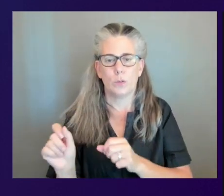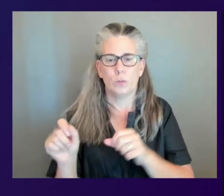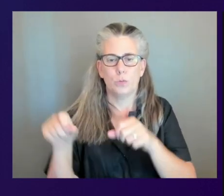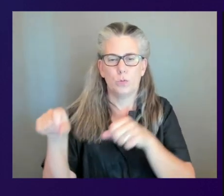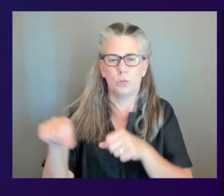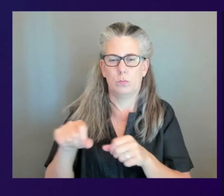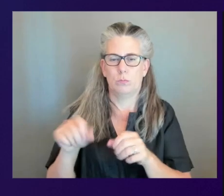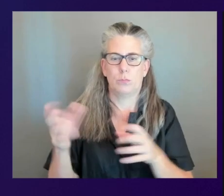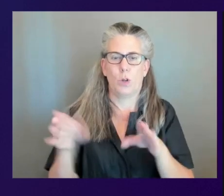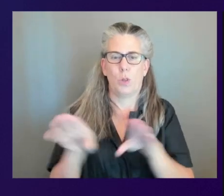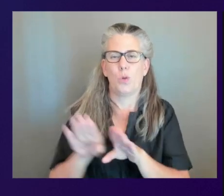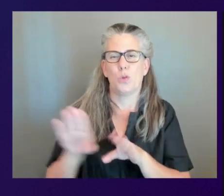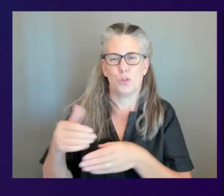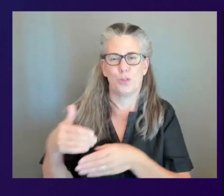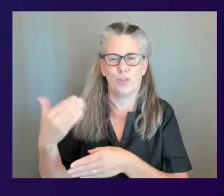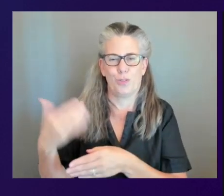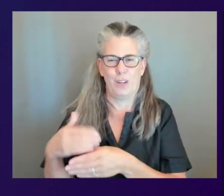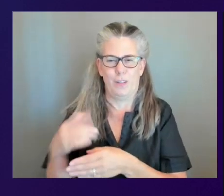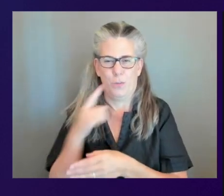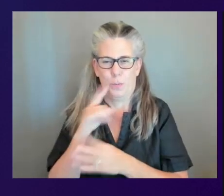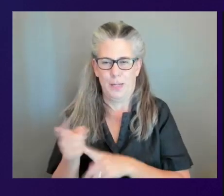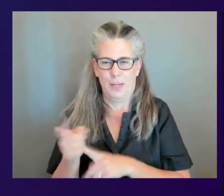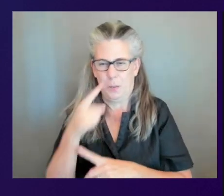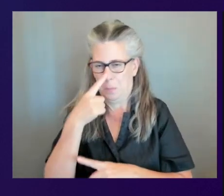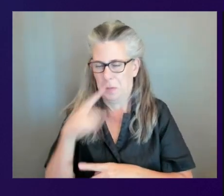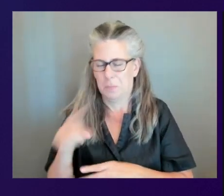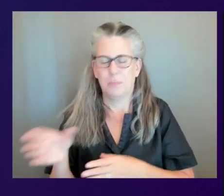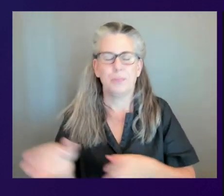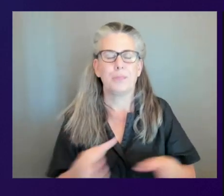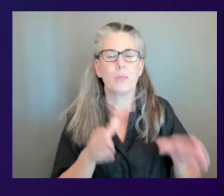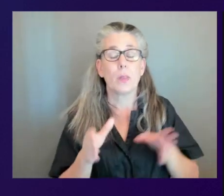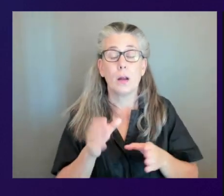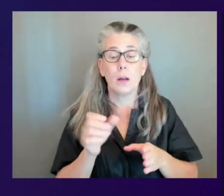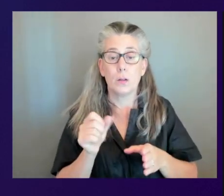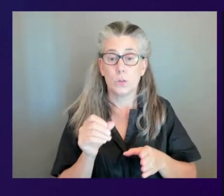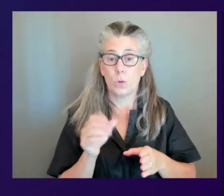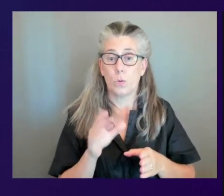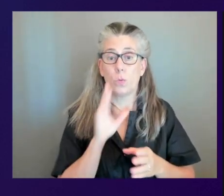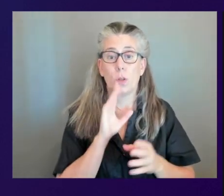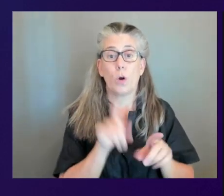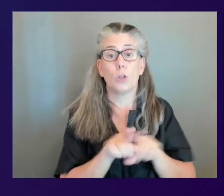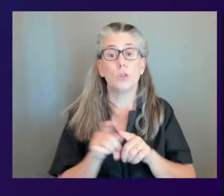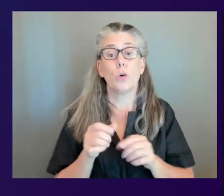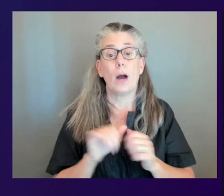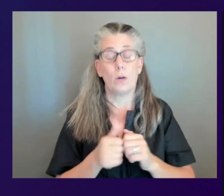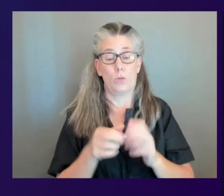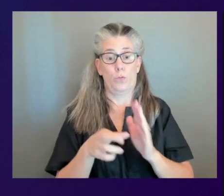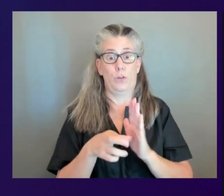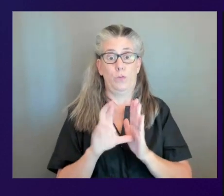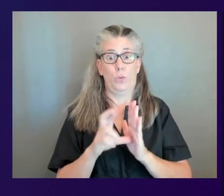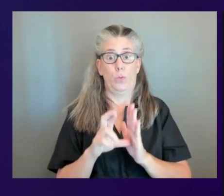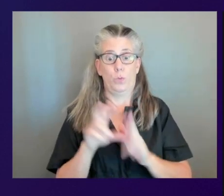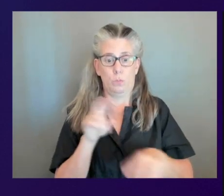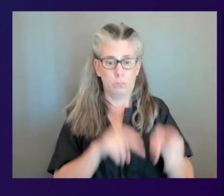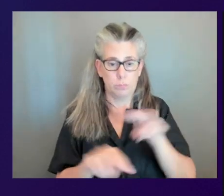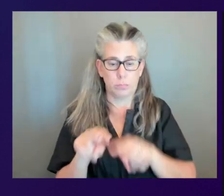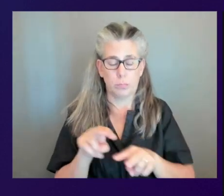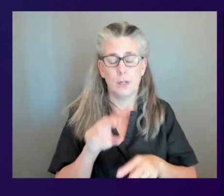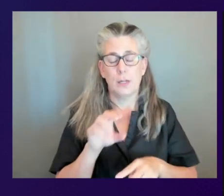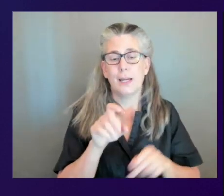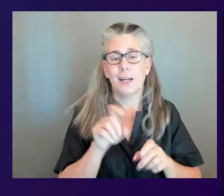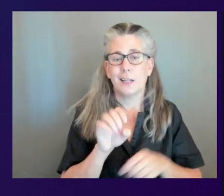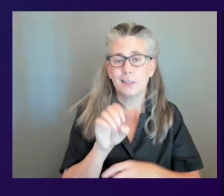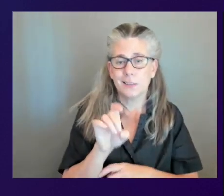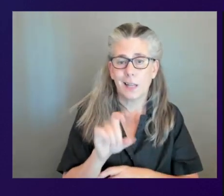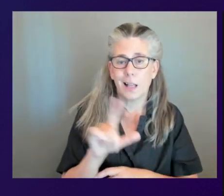recap so we also have the option to review what's been done uh review the changes we have a really cool csv or excel spreadsheet that we